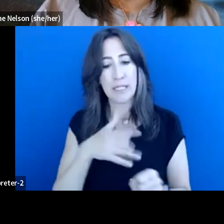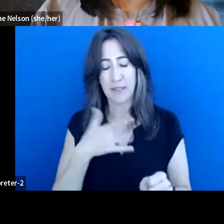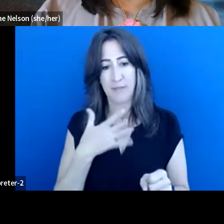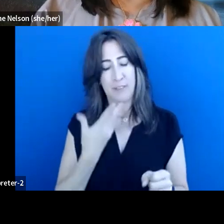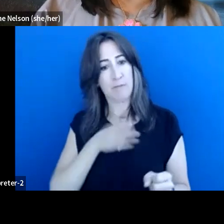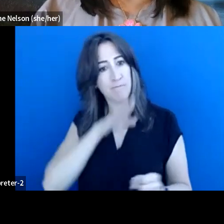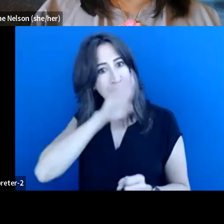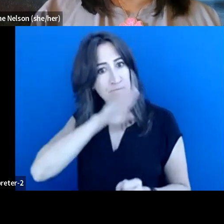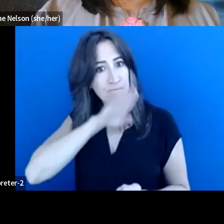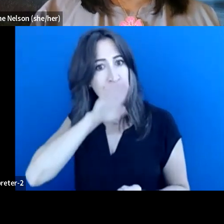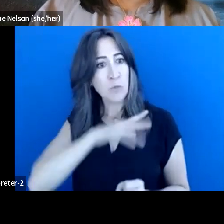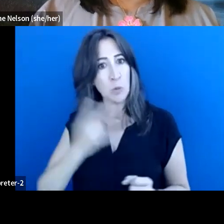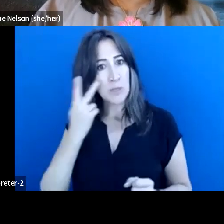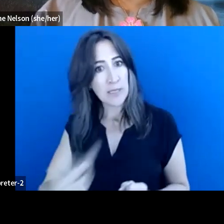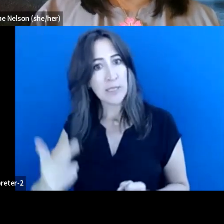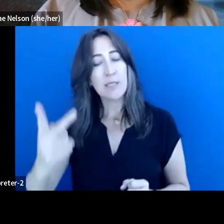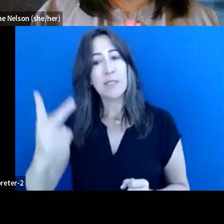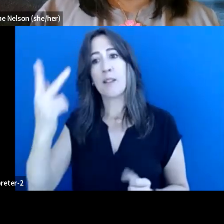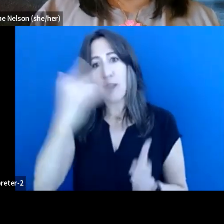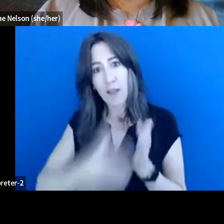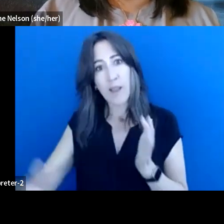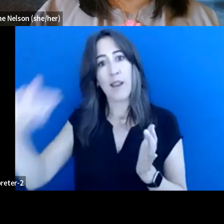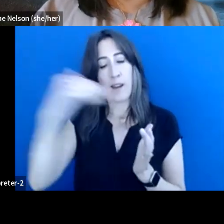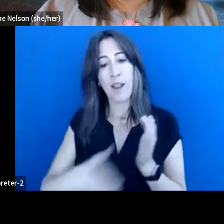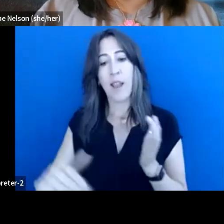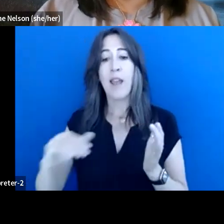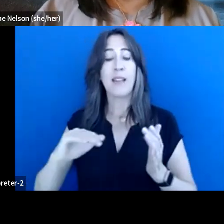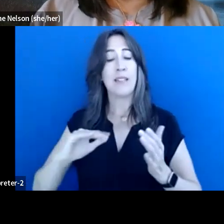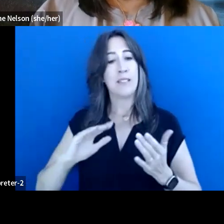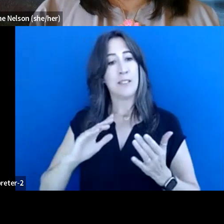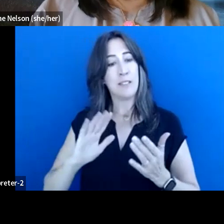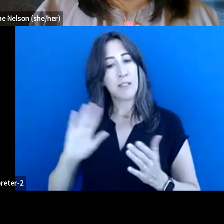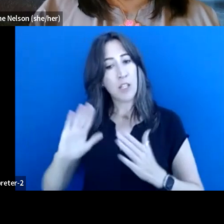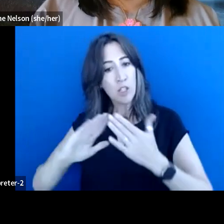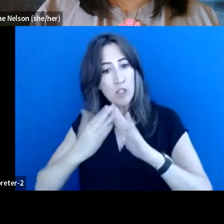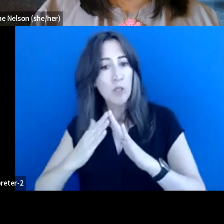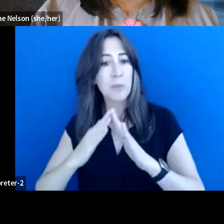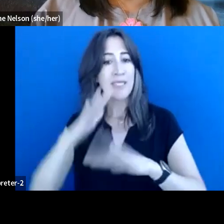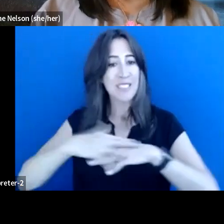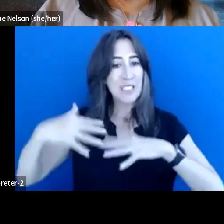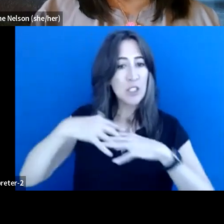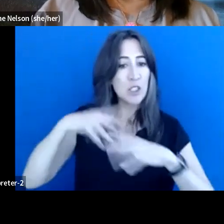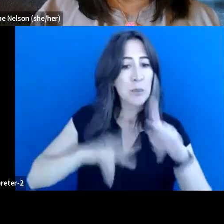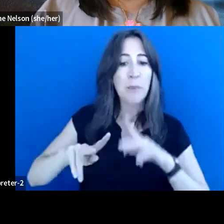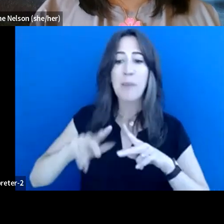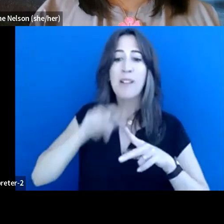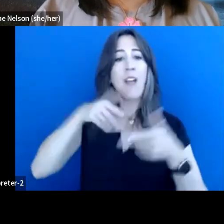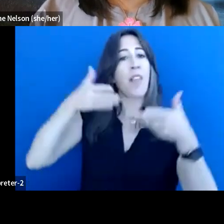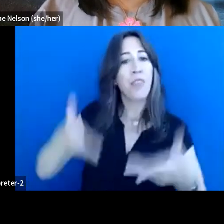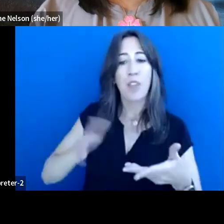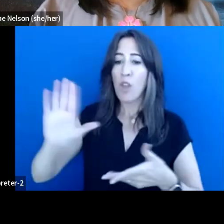for me to see that the voices of urban Indigenous people just weren't present in policy.